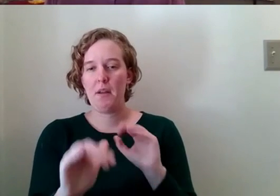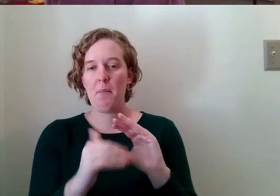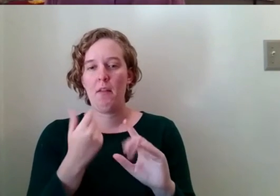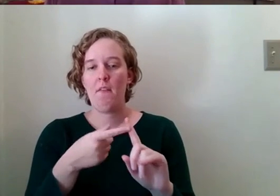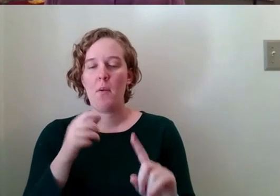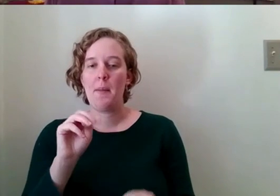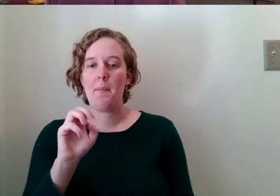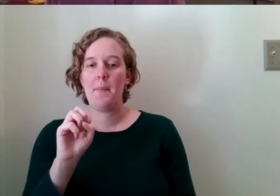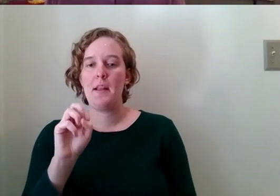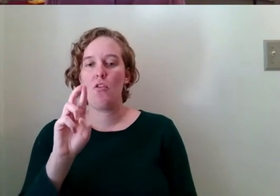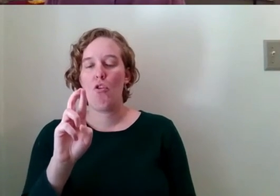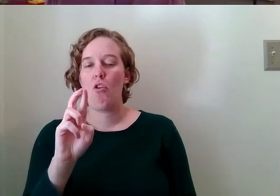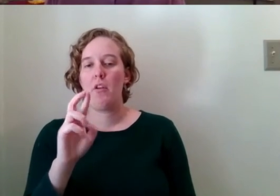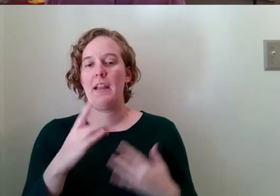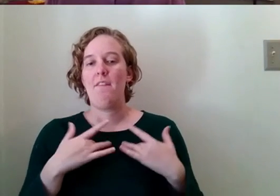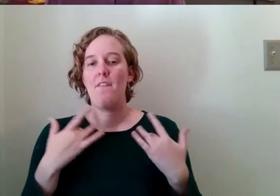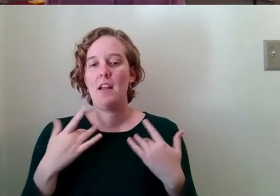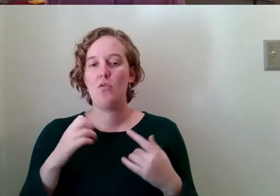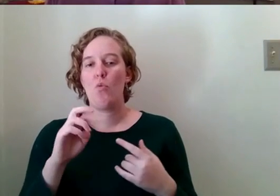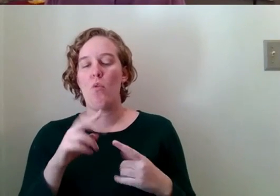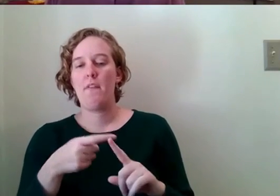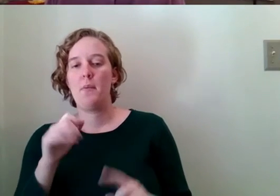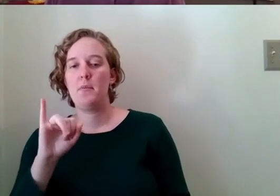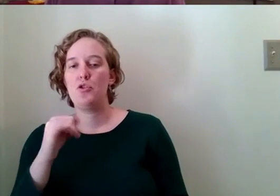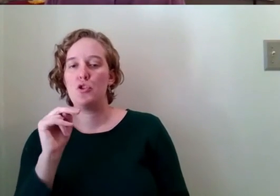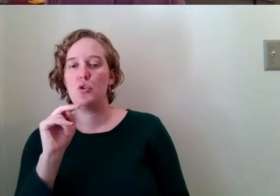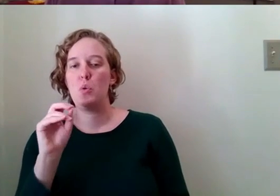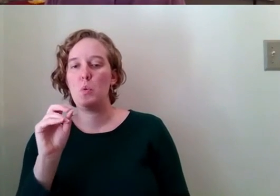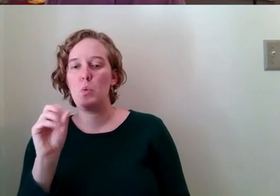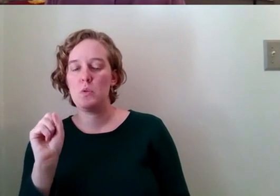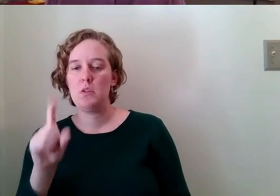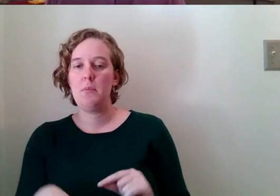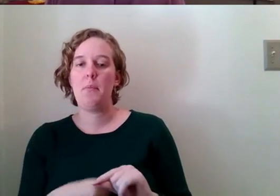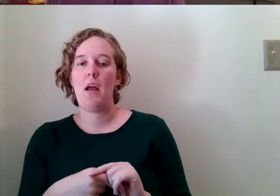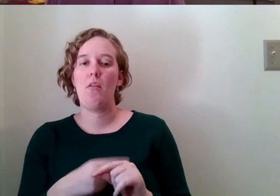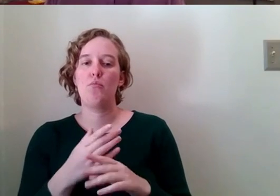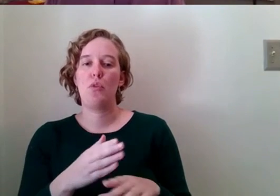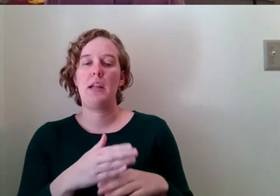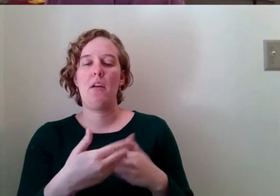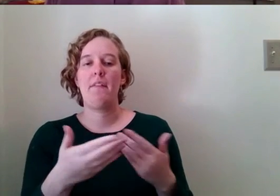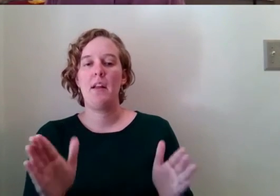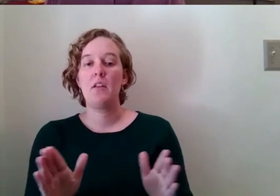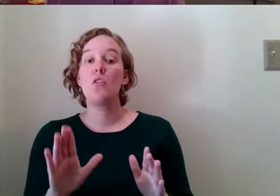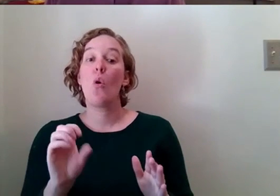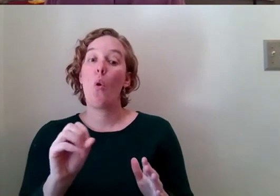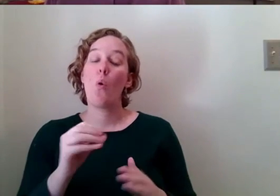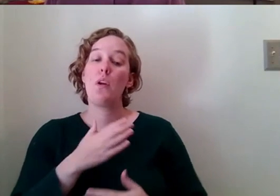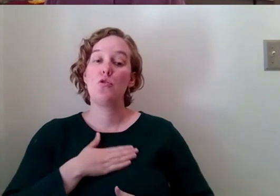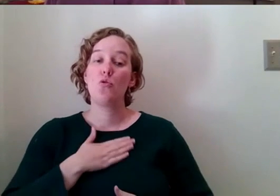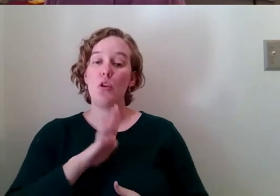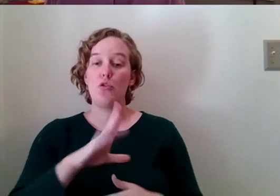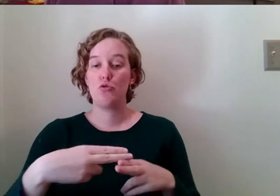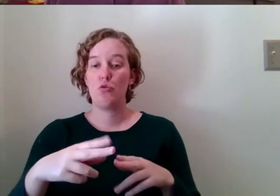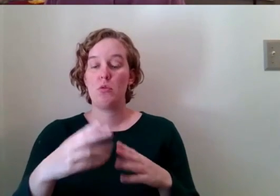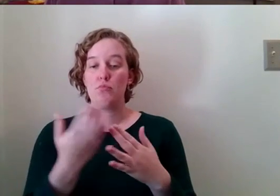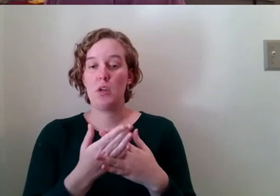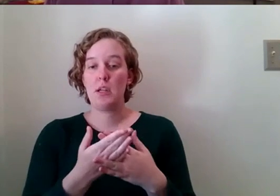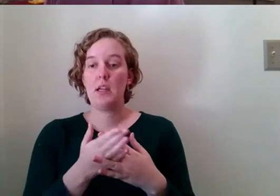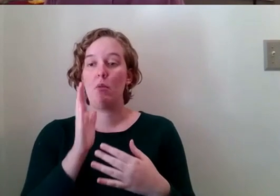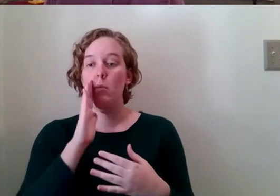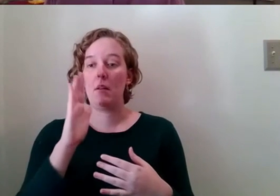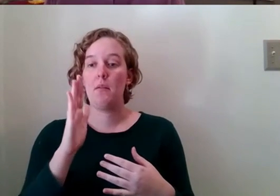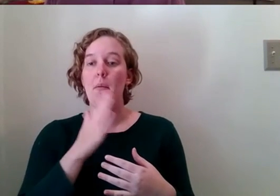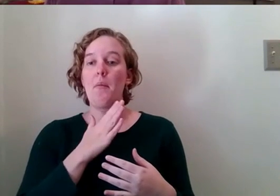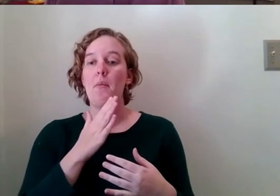msr events or janus about the breakout groups uh so uh enjoy your your short break um and